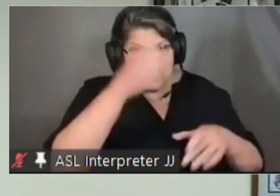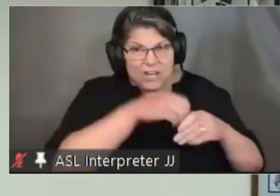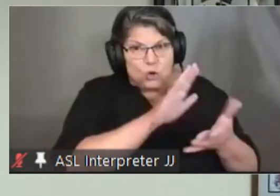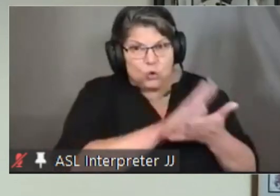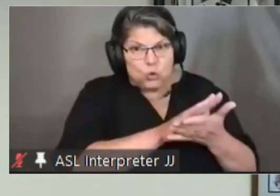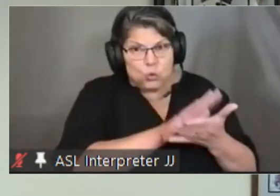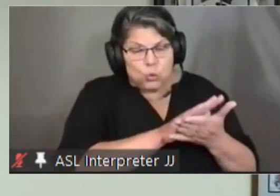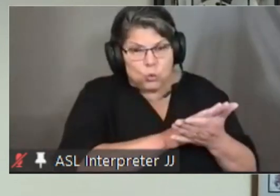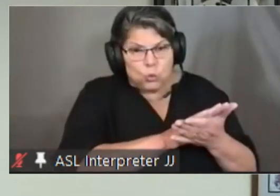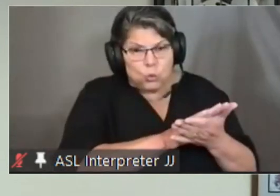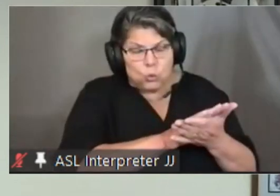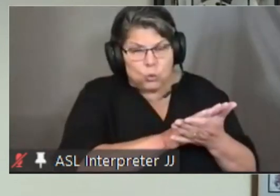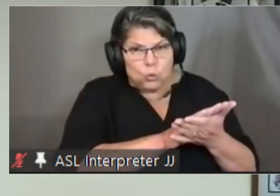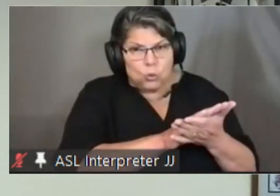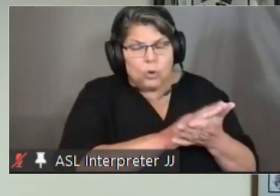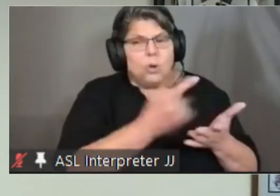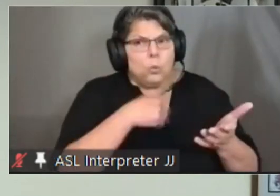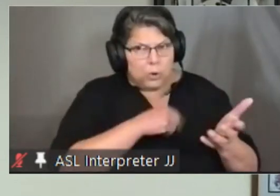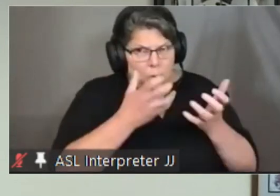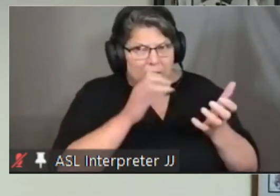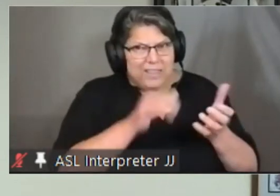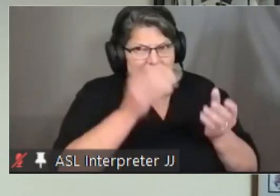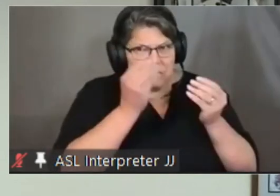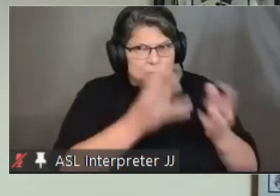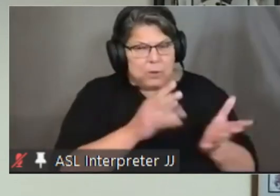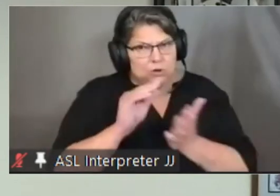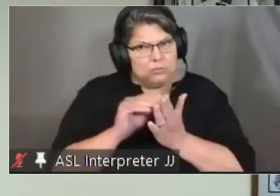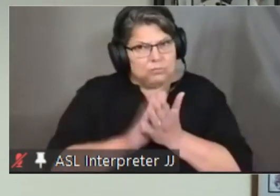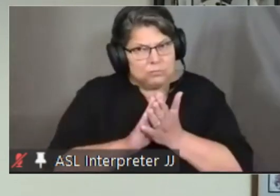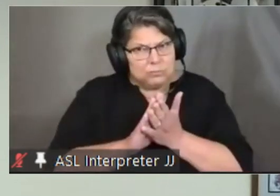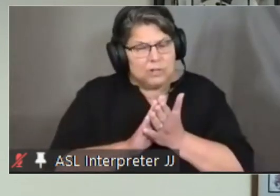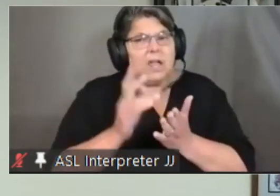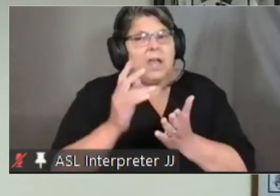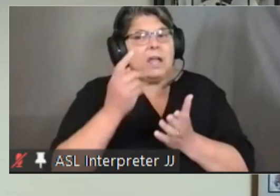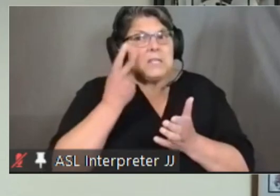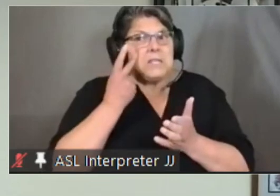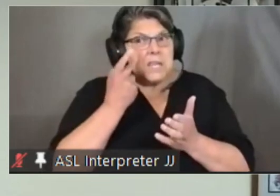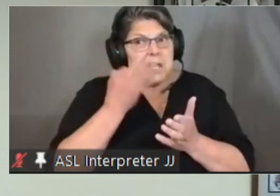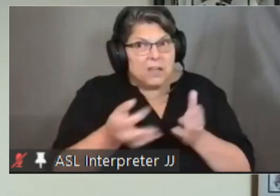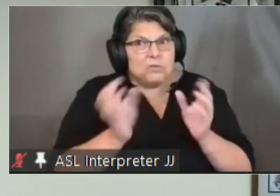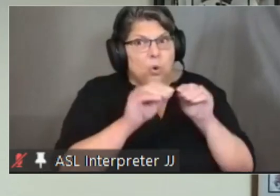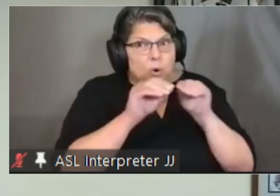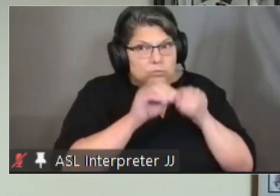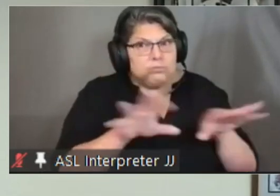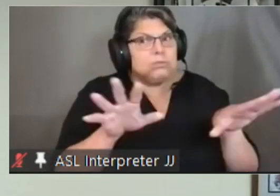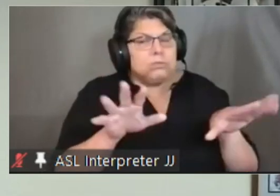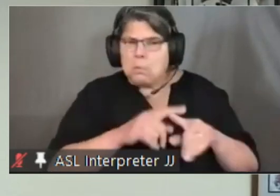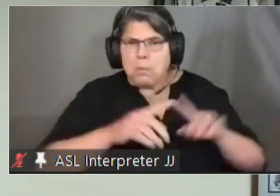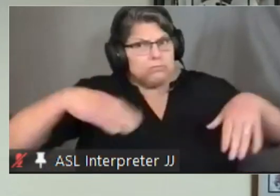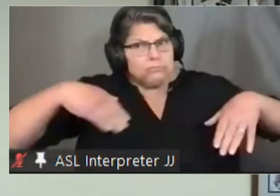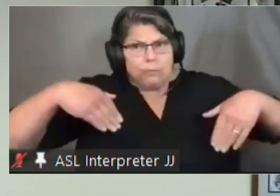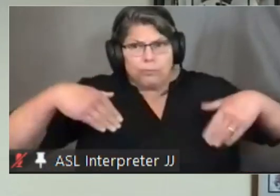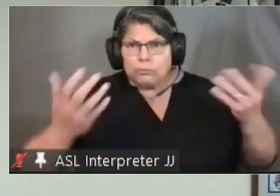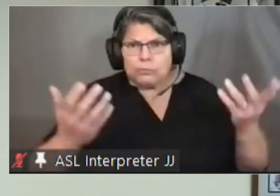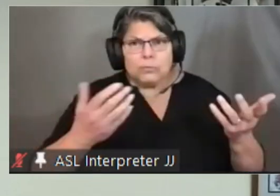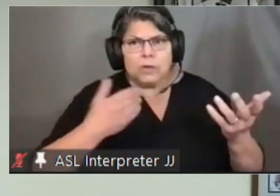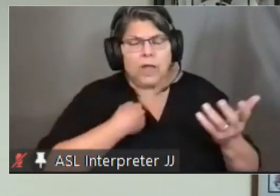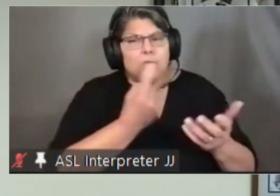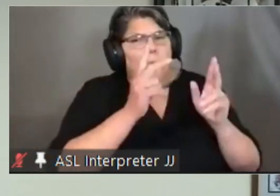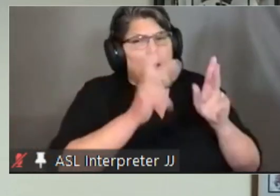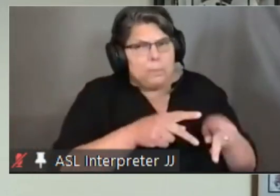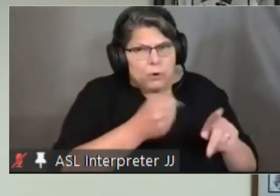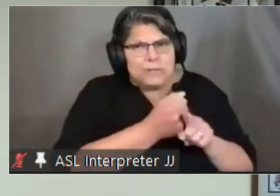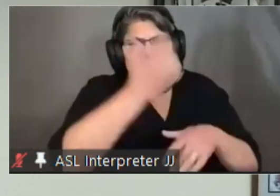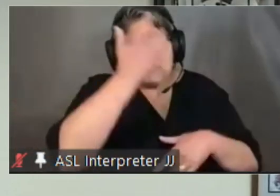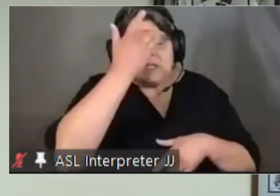way to collect that data that does turn out to be an outbreak but we we haven't gotten that so we've got an individual case here and an individual